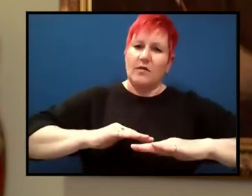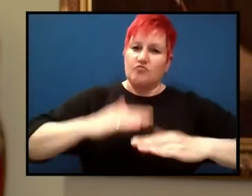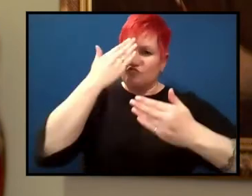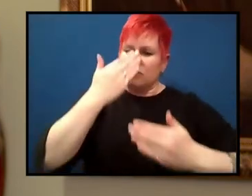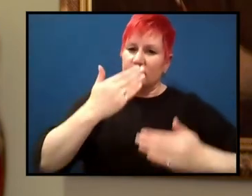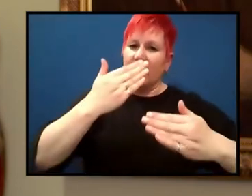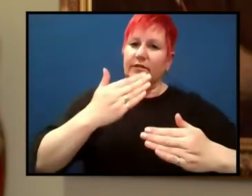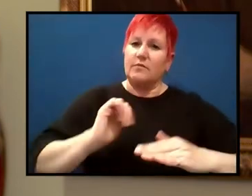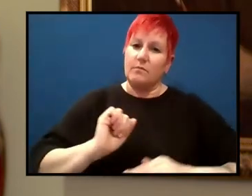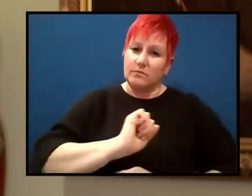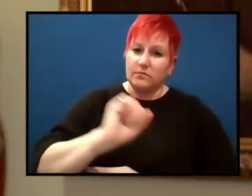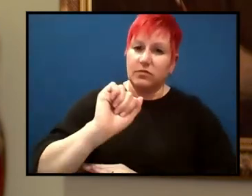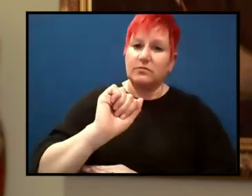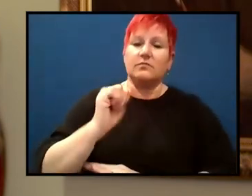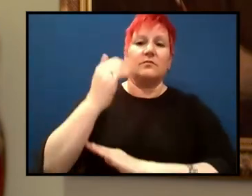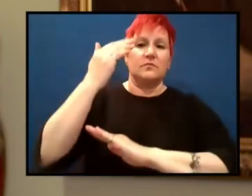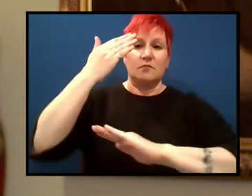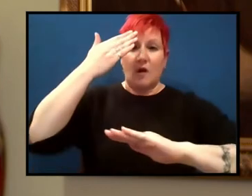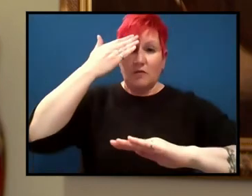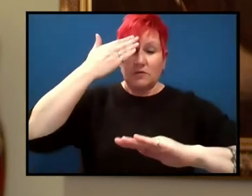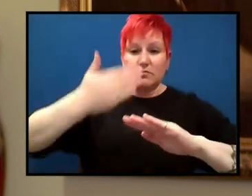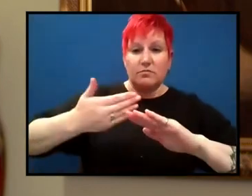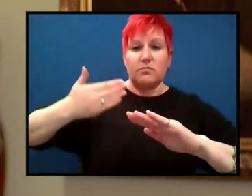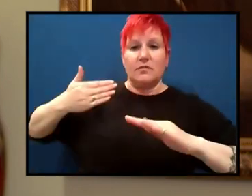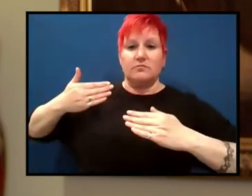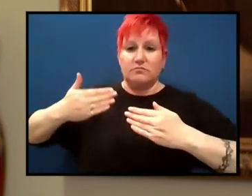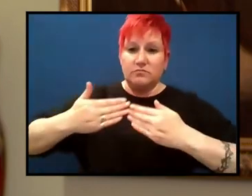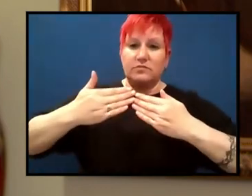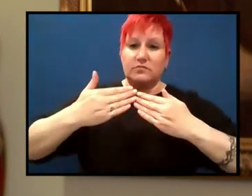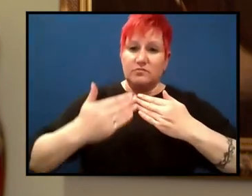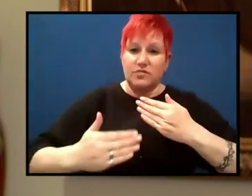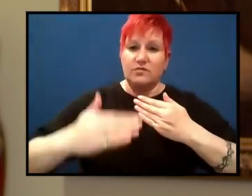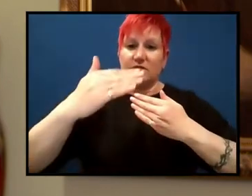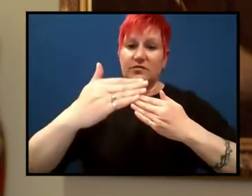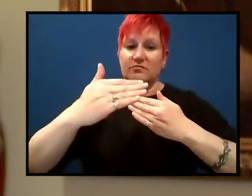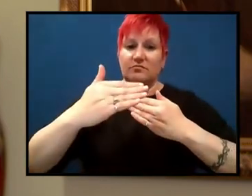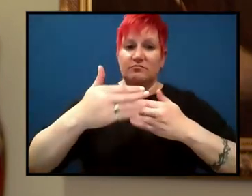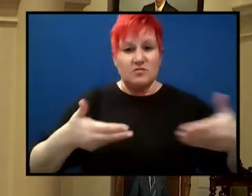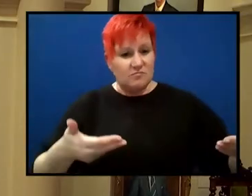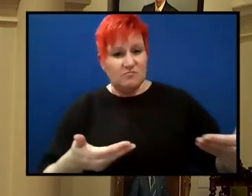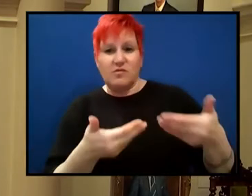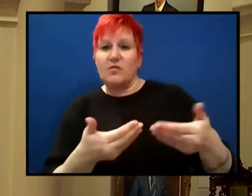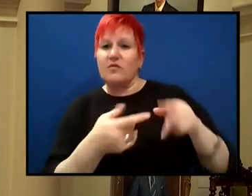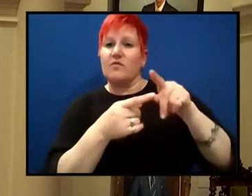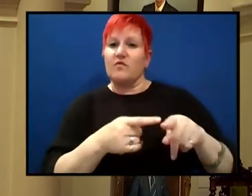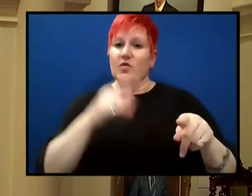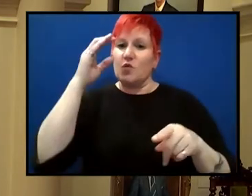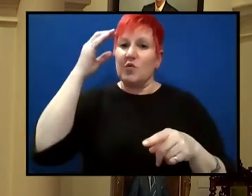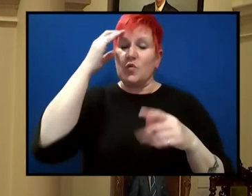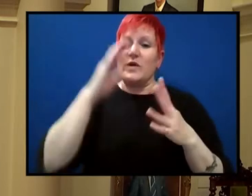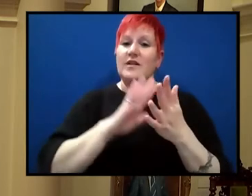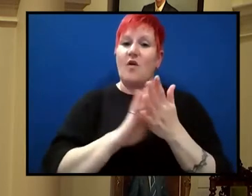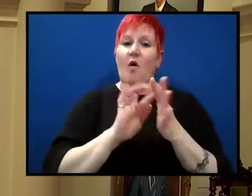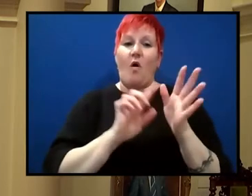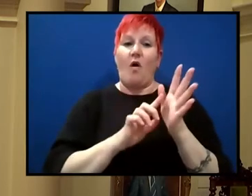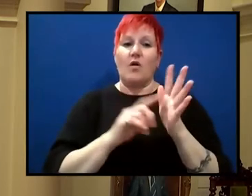emerging. I'm joined this evening here in Queen's Hall by four eminent geologists, Professor Andy Gledo,